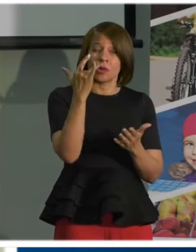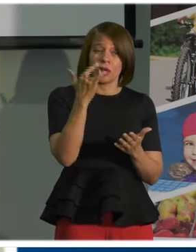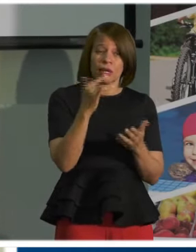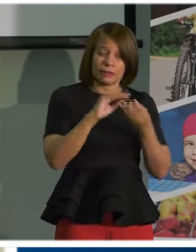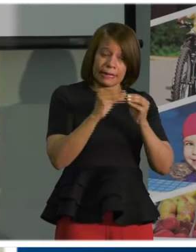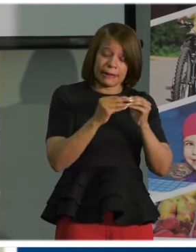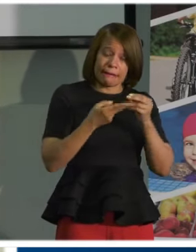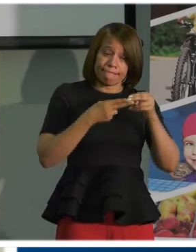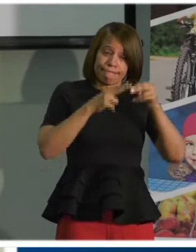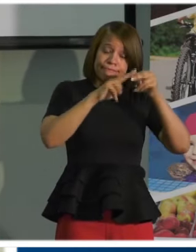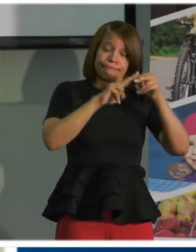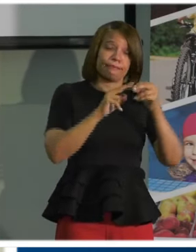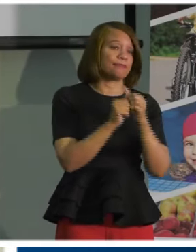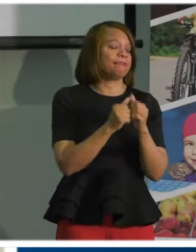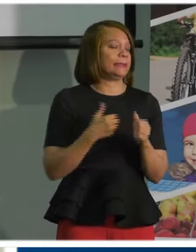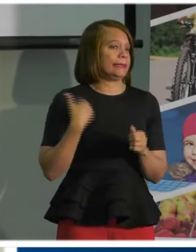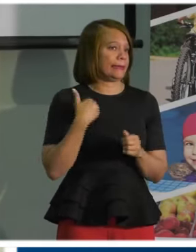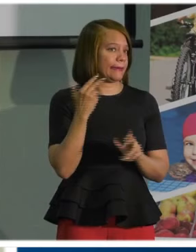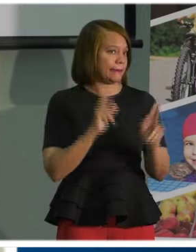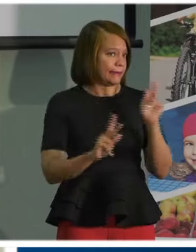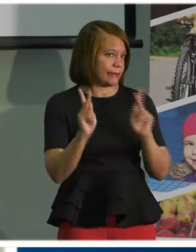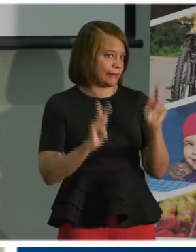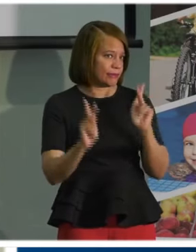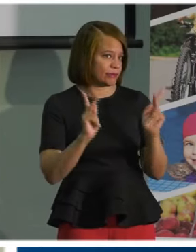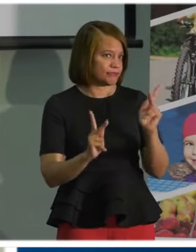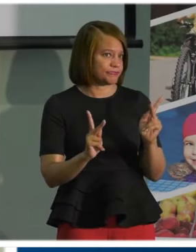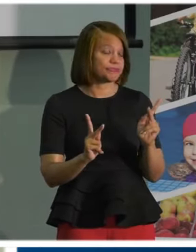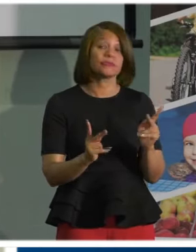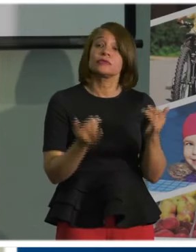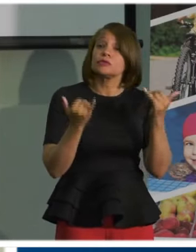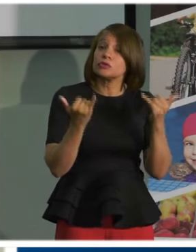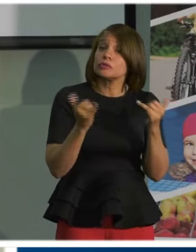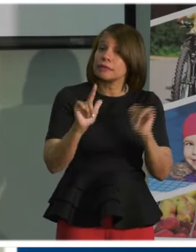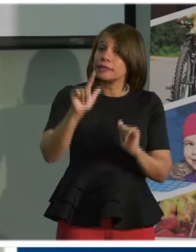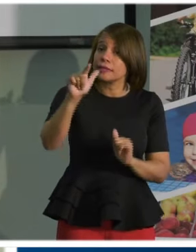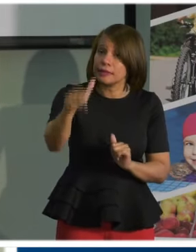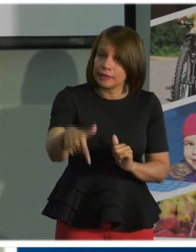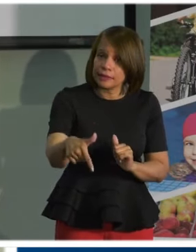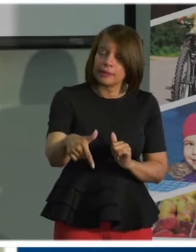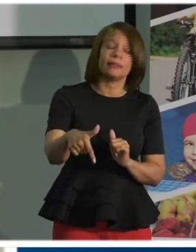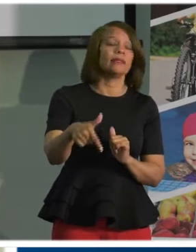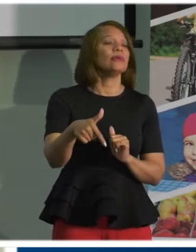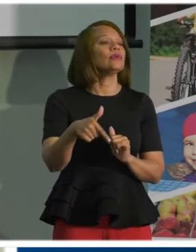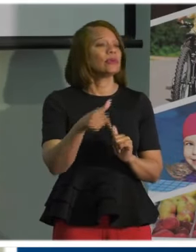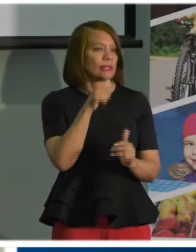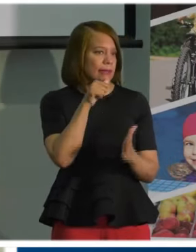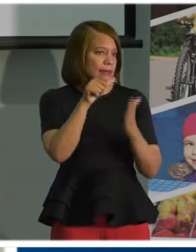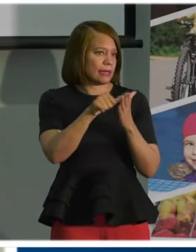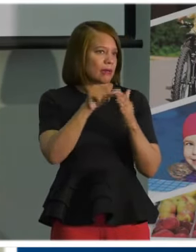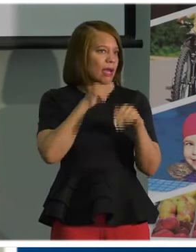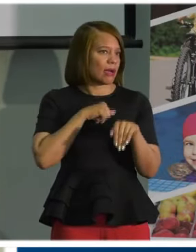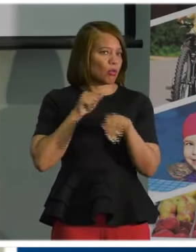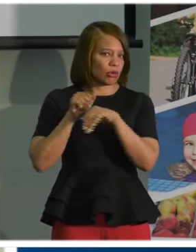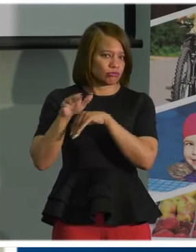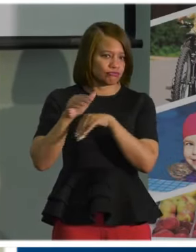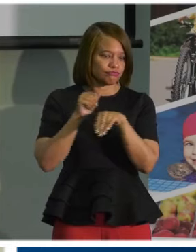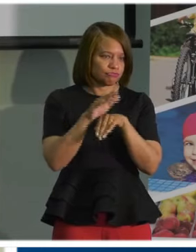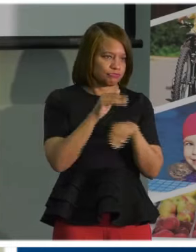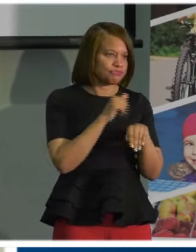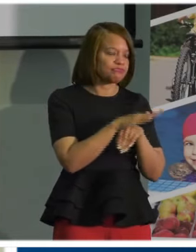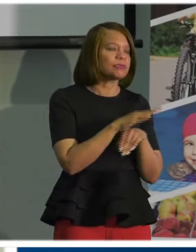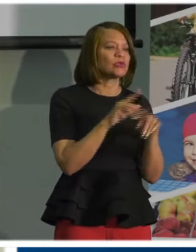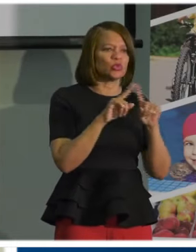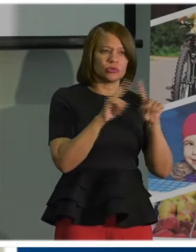later today, I will be sending a letter to our food service operators here in Columbus asking, requesting,